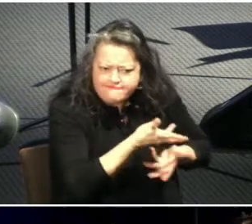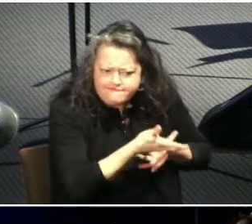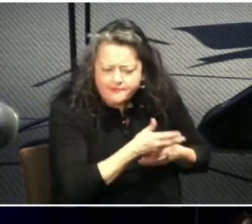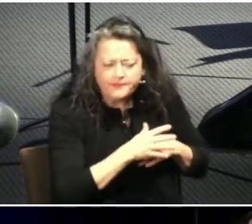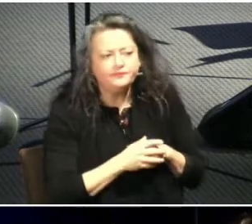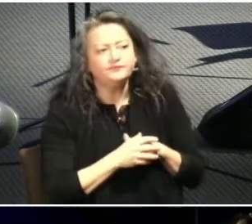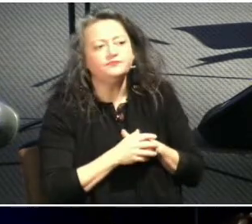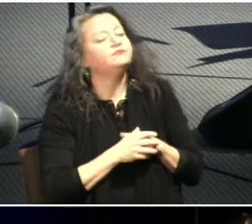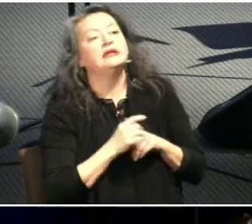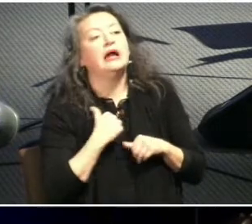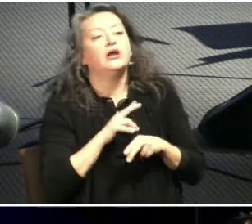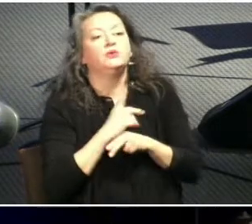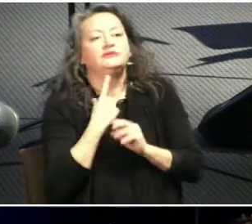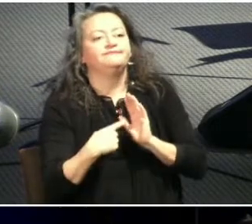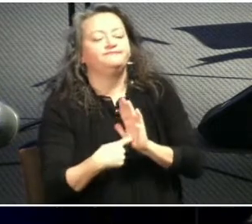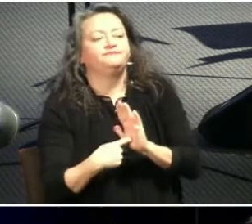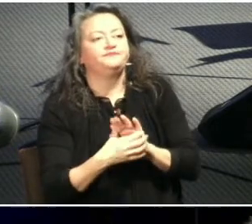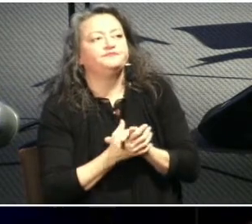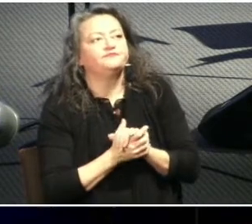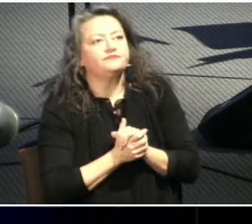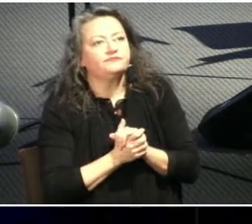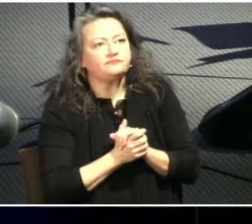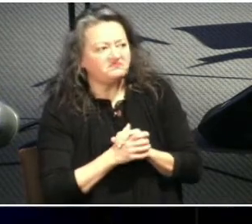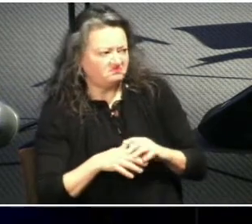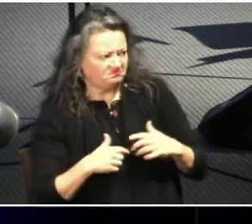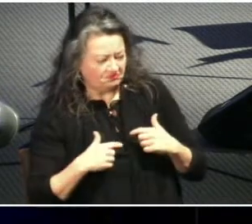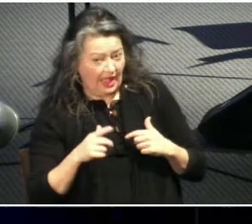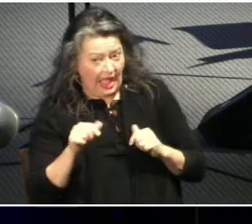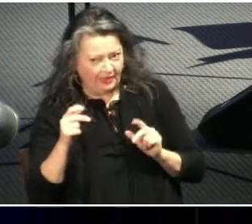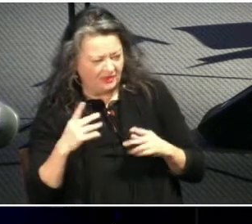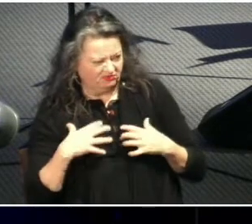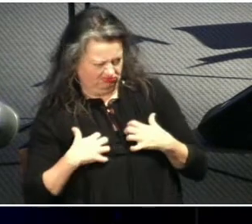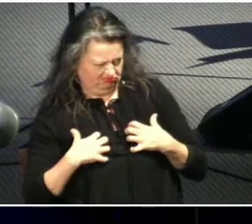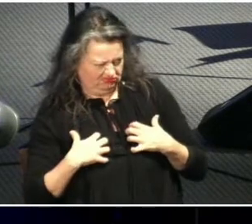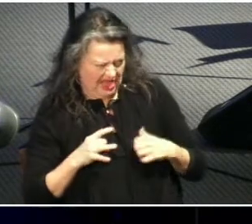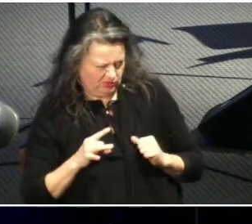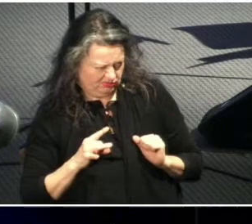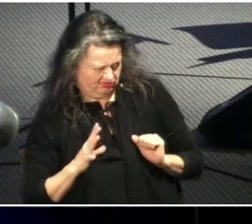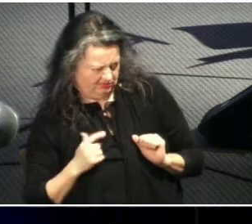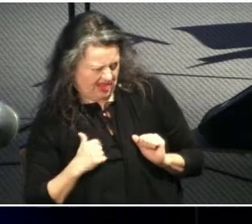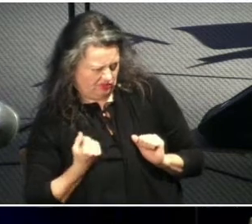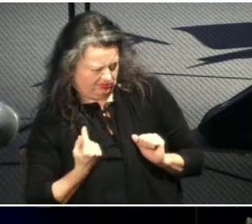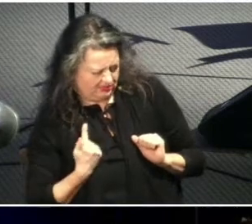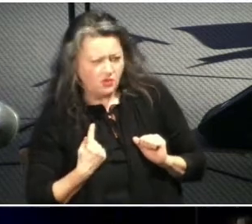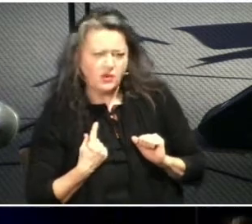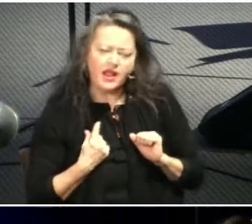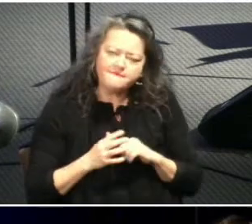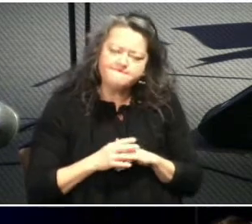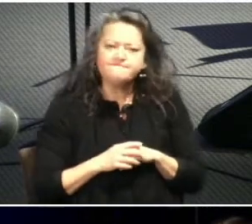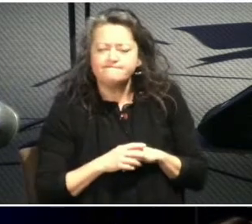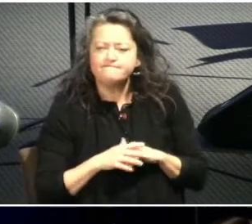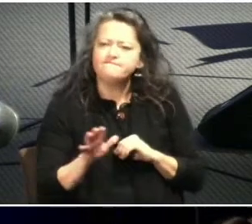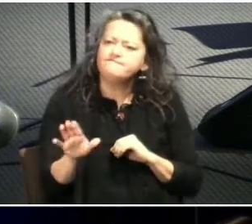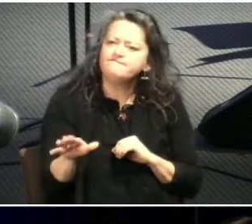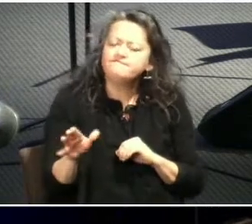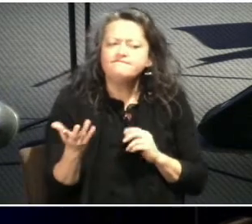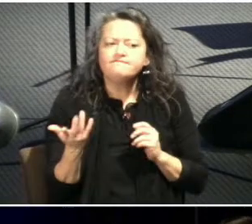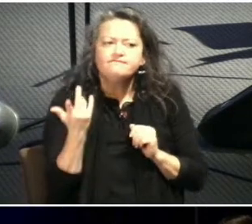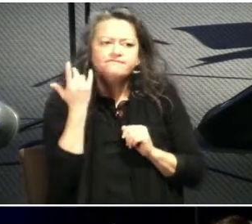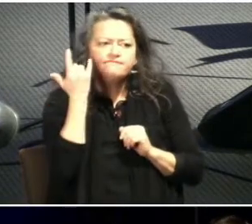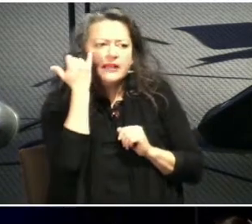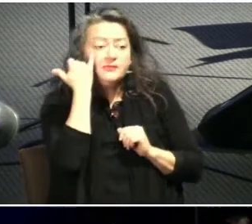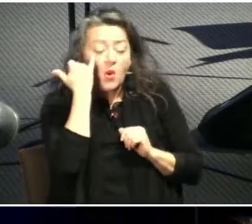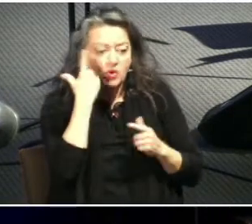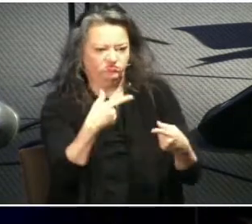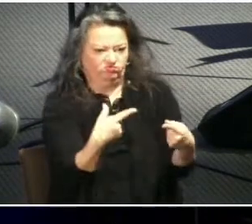speaking with people when i'm like i don't understand this bra bra bra and i say well what if there's just a point there's just this